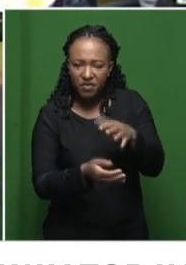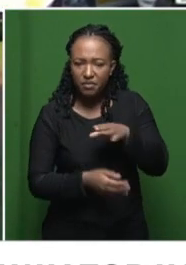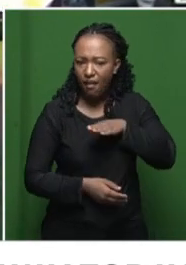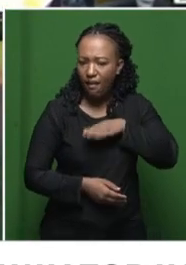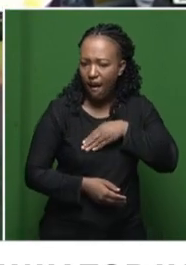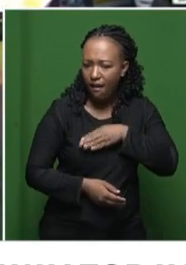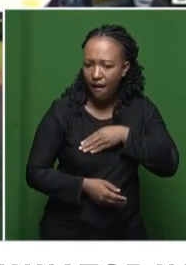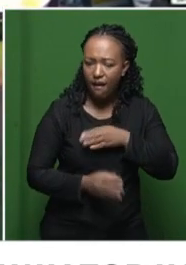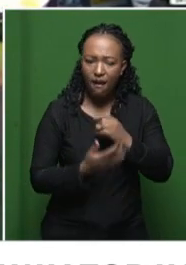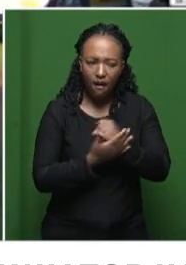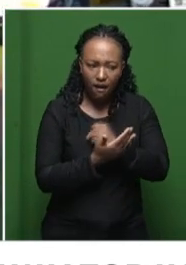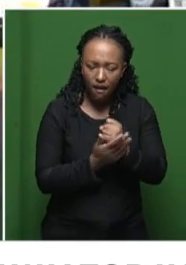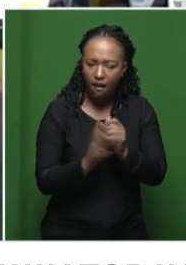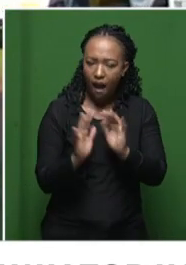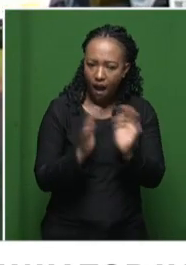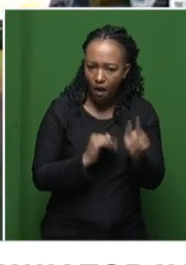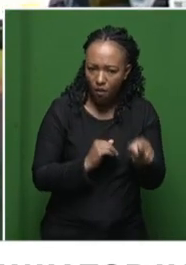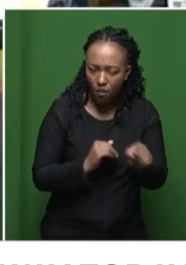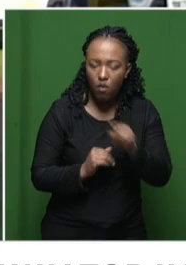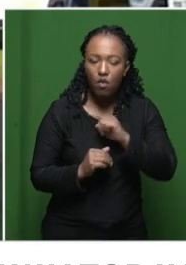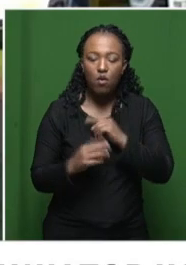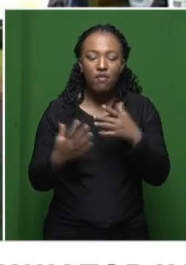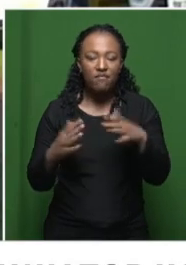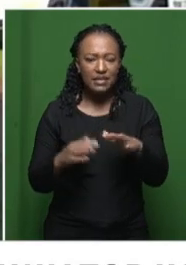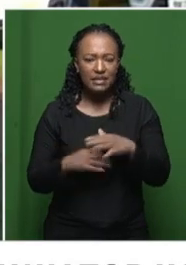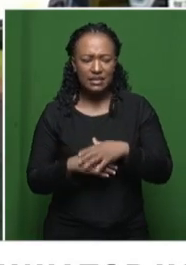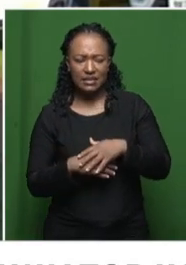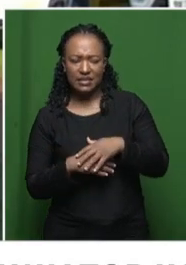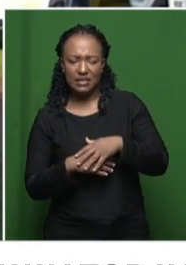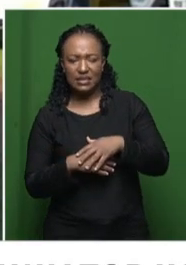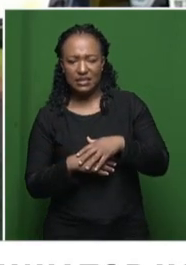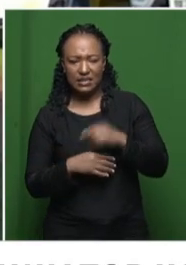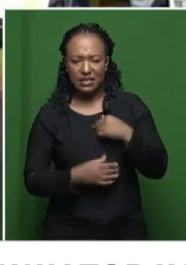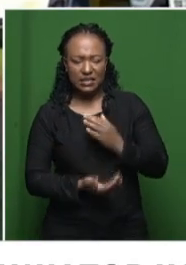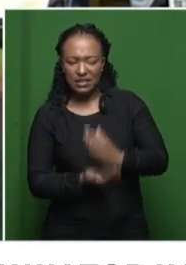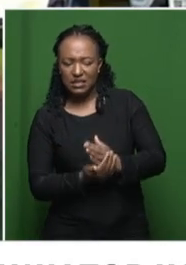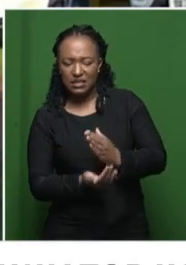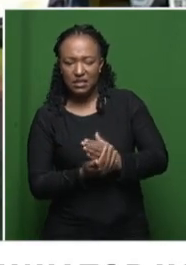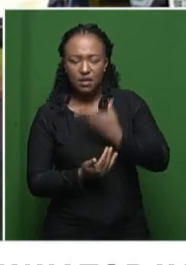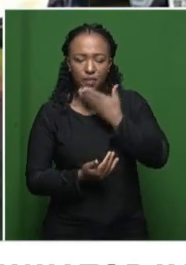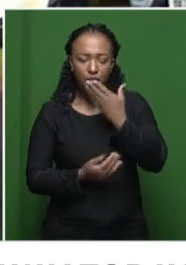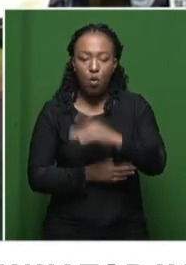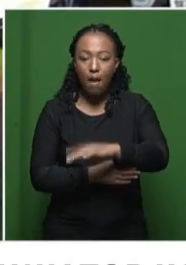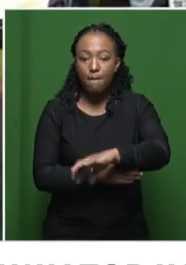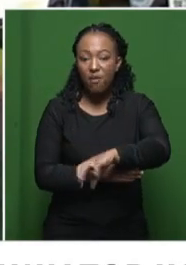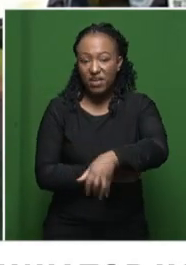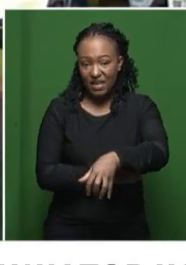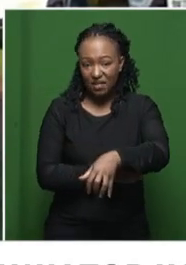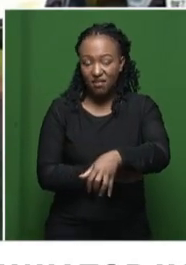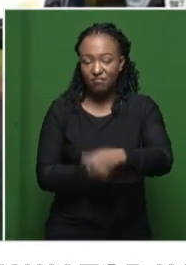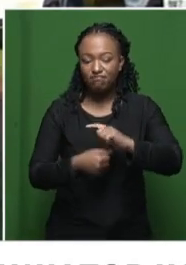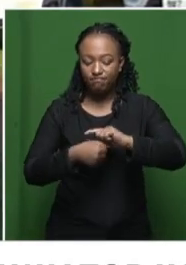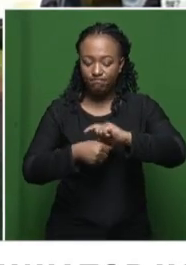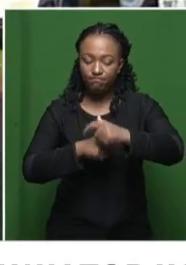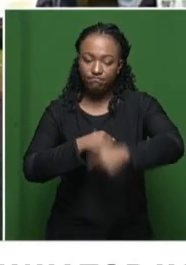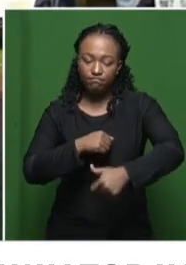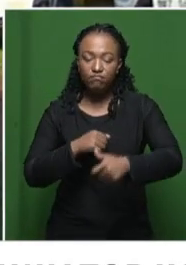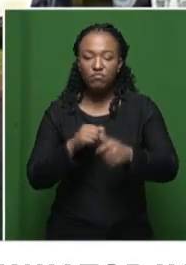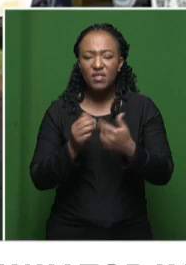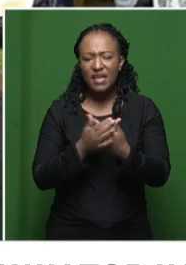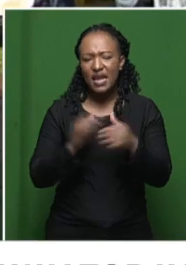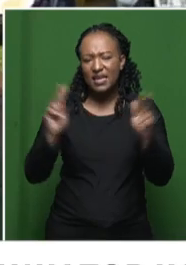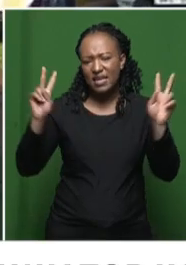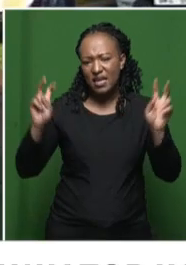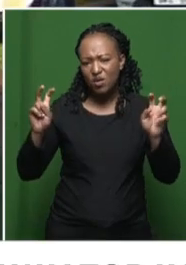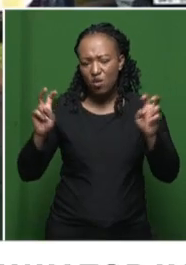specific provincial conference, as there were some doubts being casted upon this provincial conference that there may be some issues, particularly